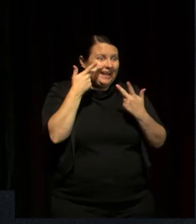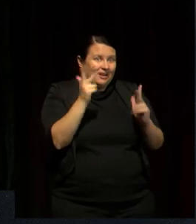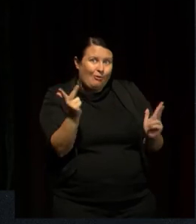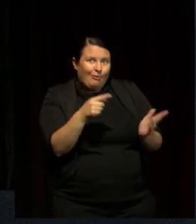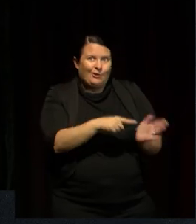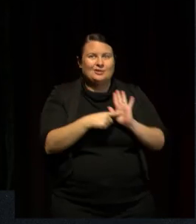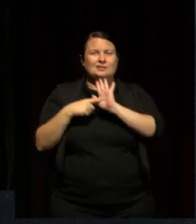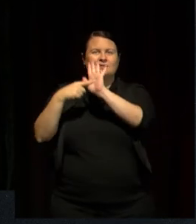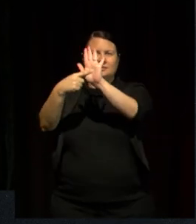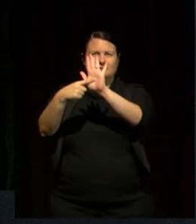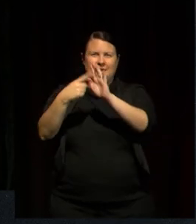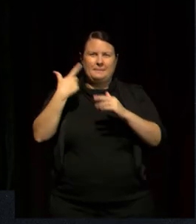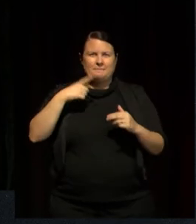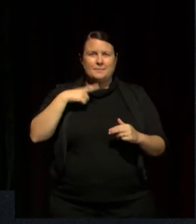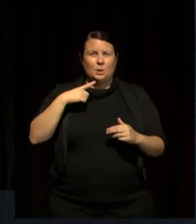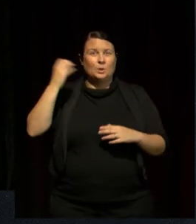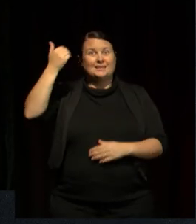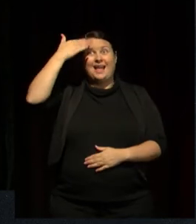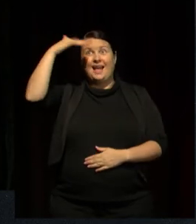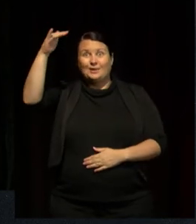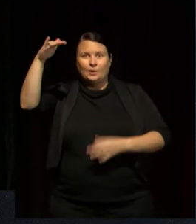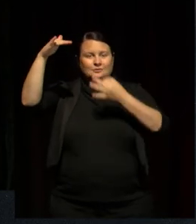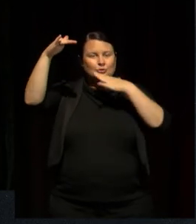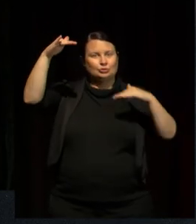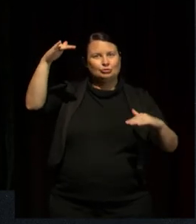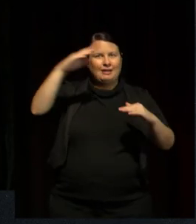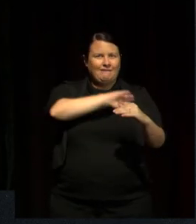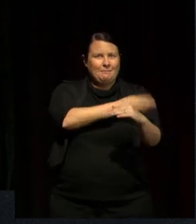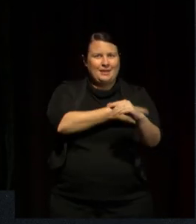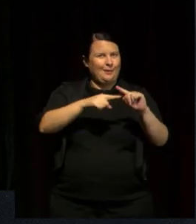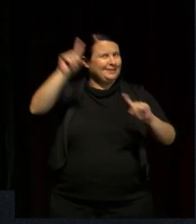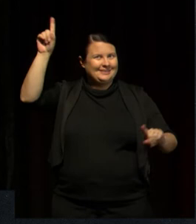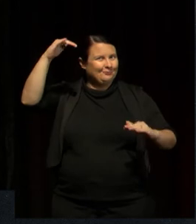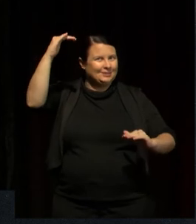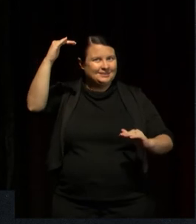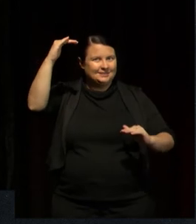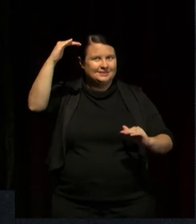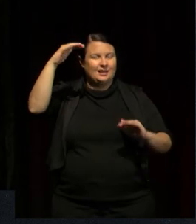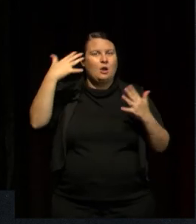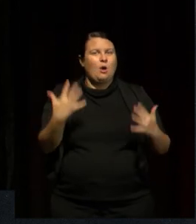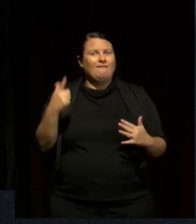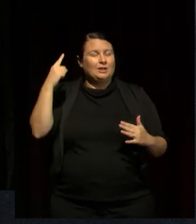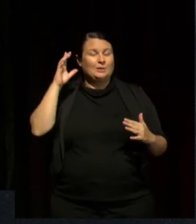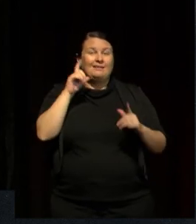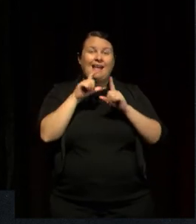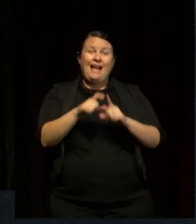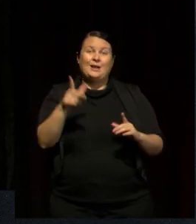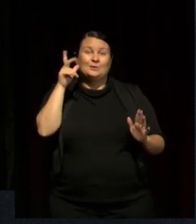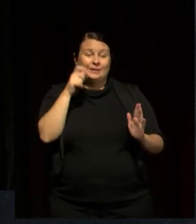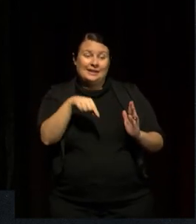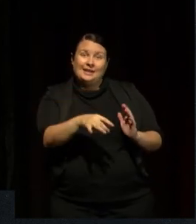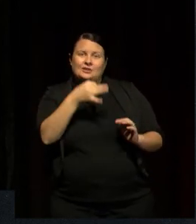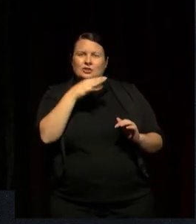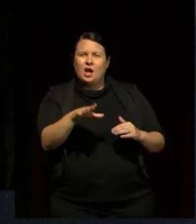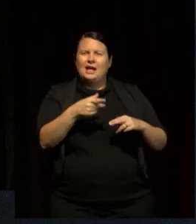between children and adults. And consequently, it's often hard to hear a child's voice outside of the school